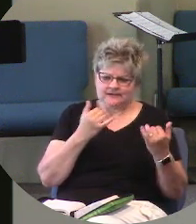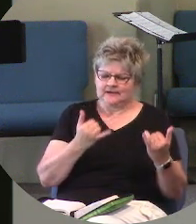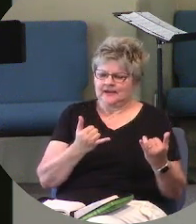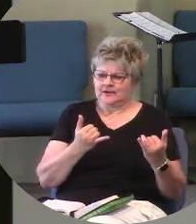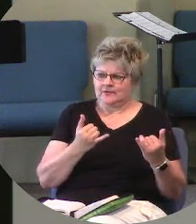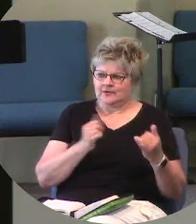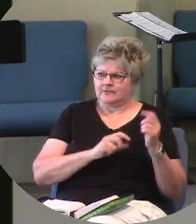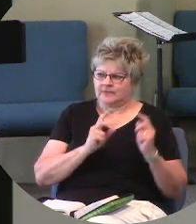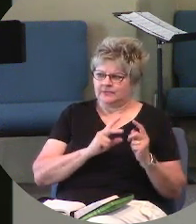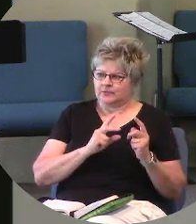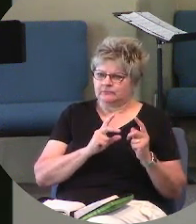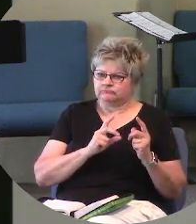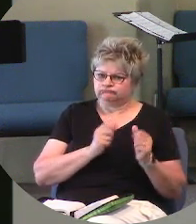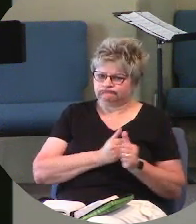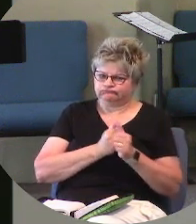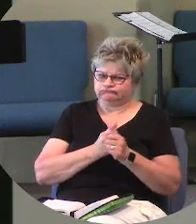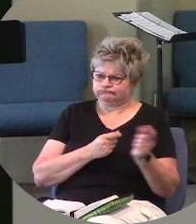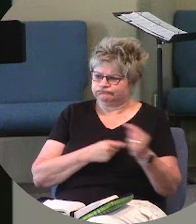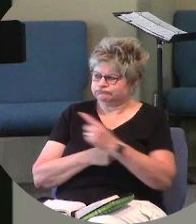people head out to Jesus.